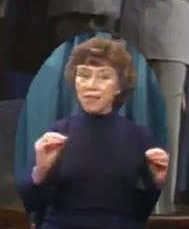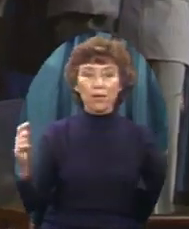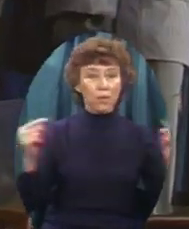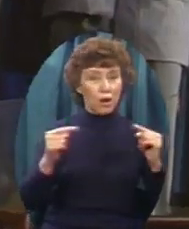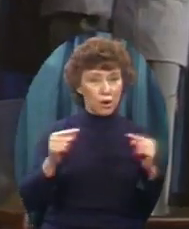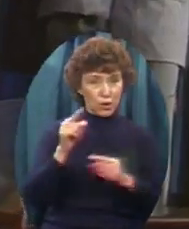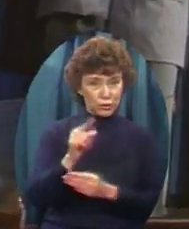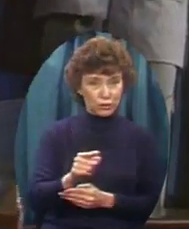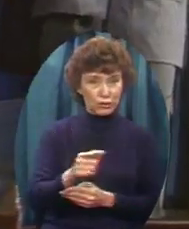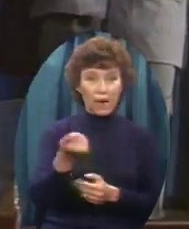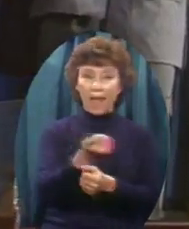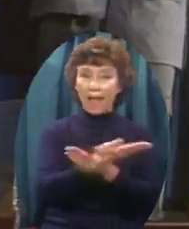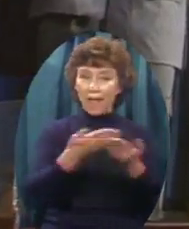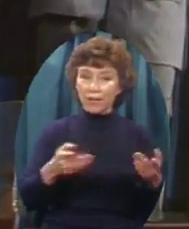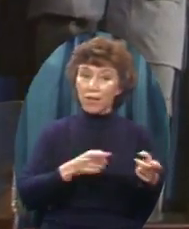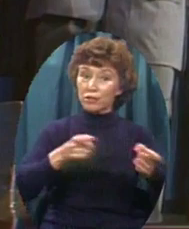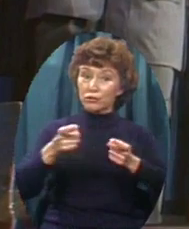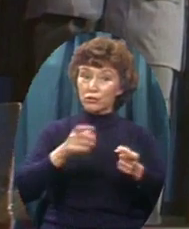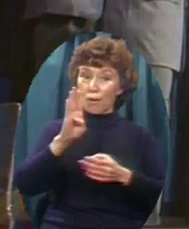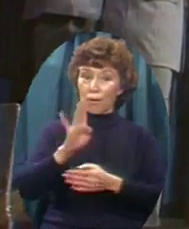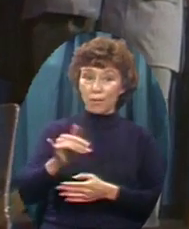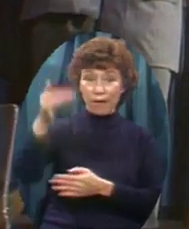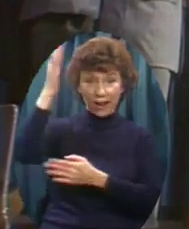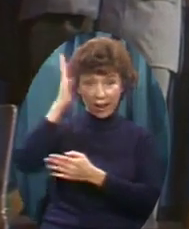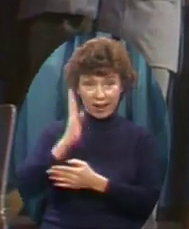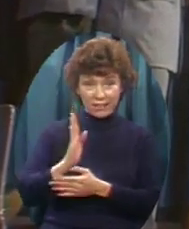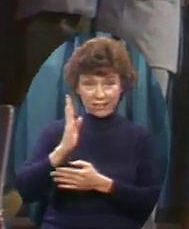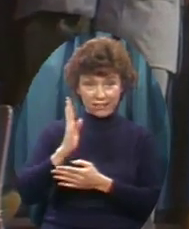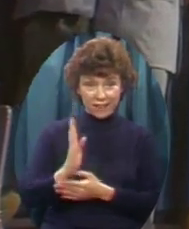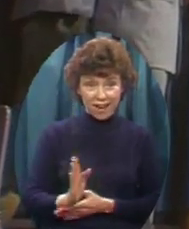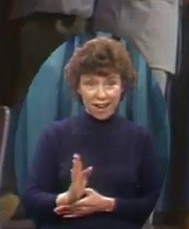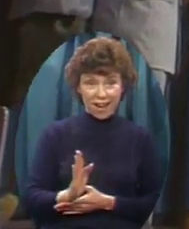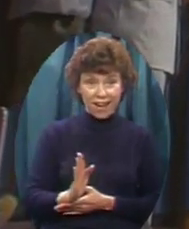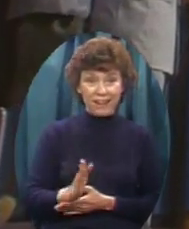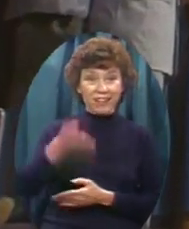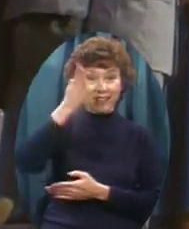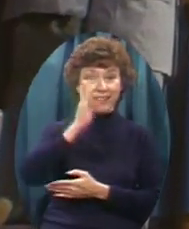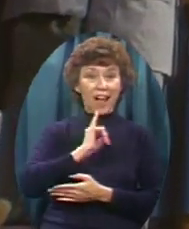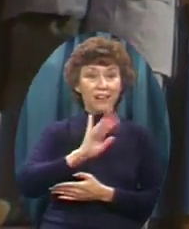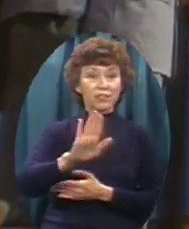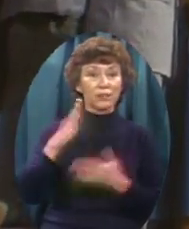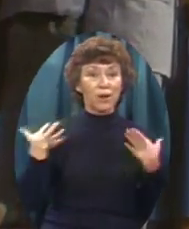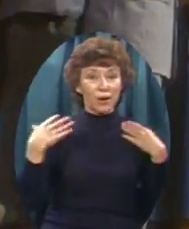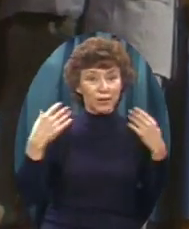the sign, there dross to consume, And I go to it mine